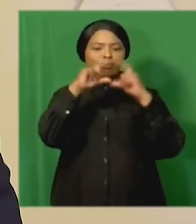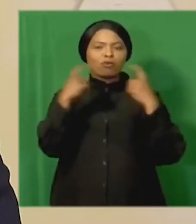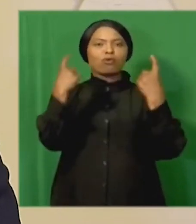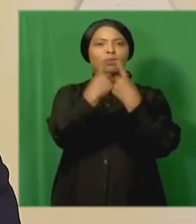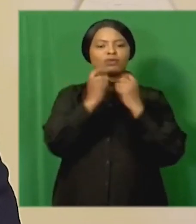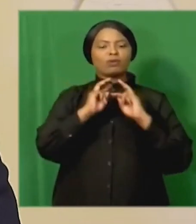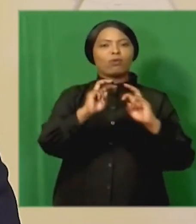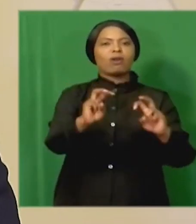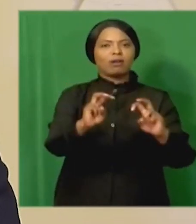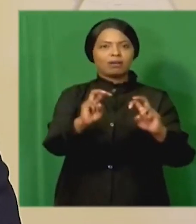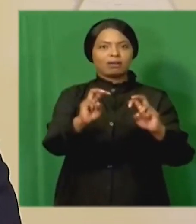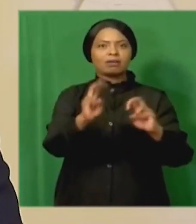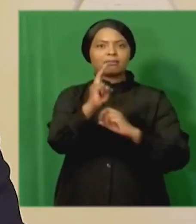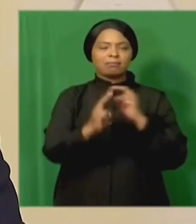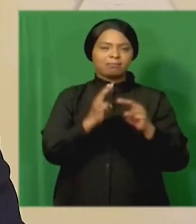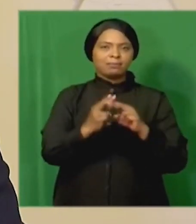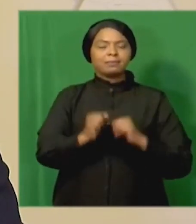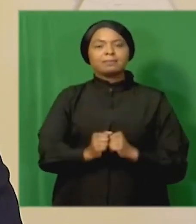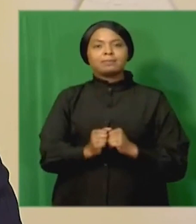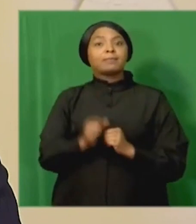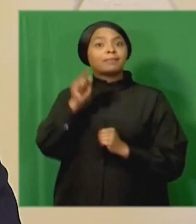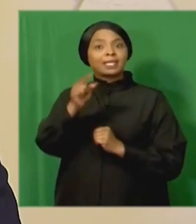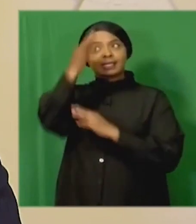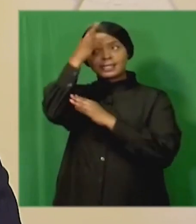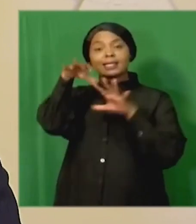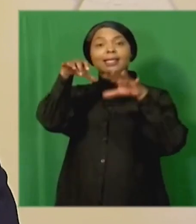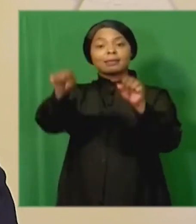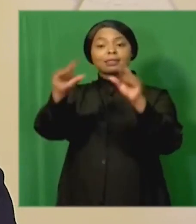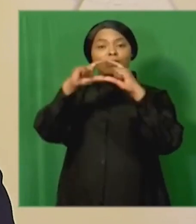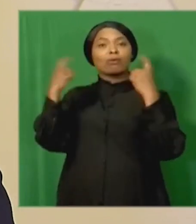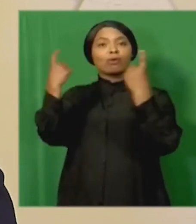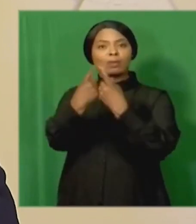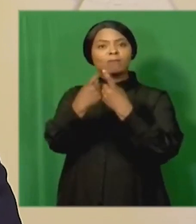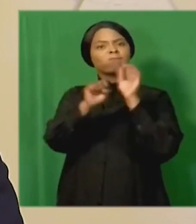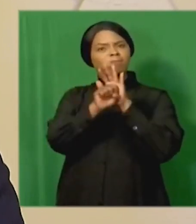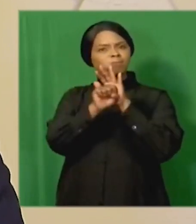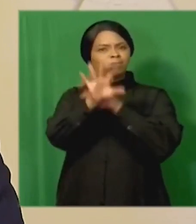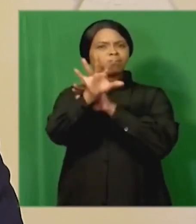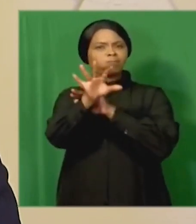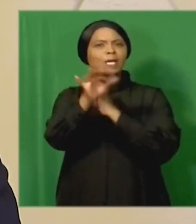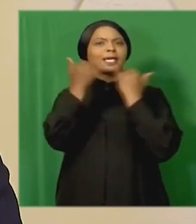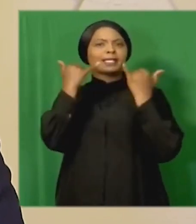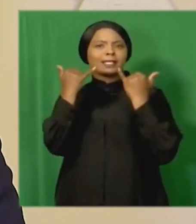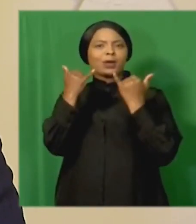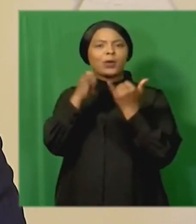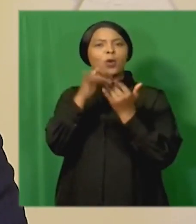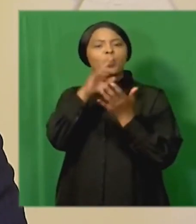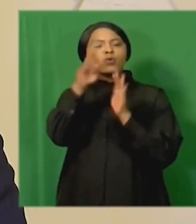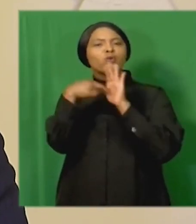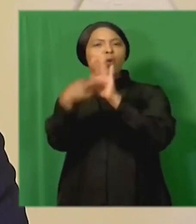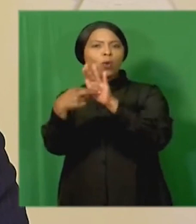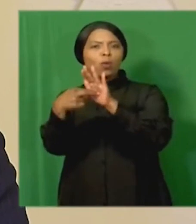commission of inquiry the state capture commission also exposes the central role that